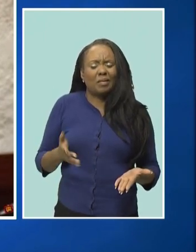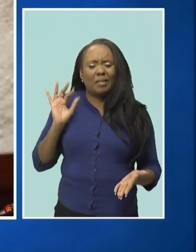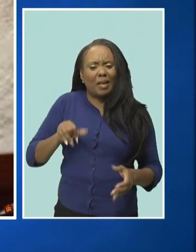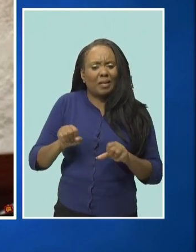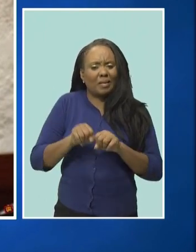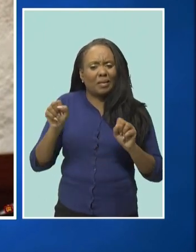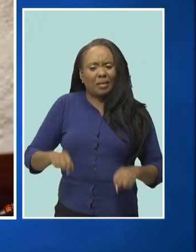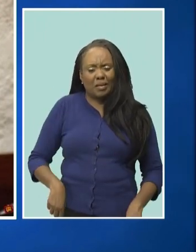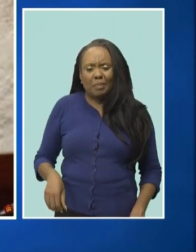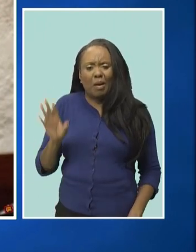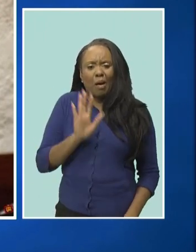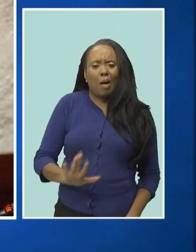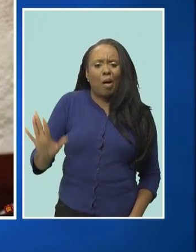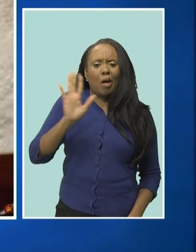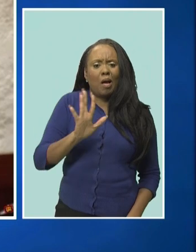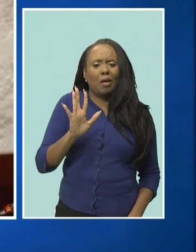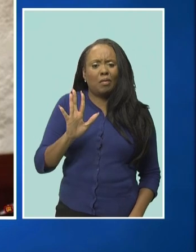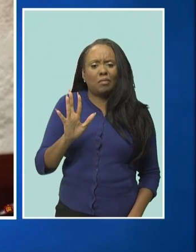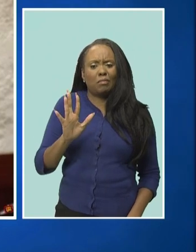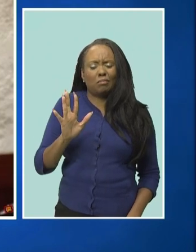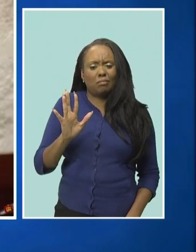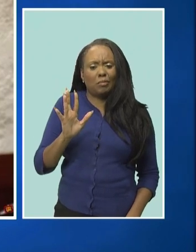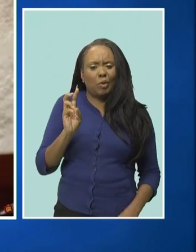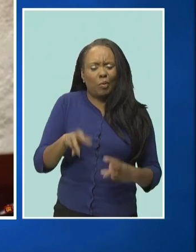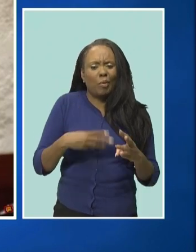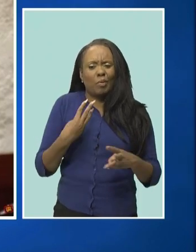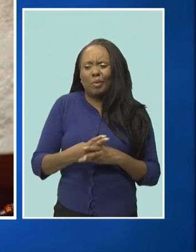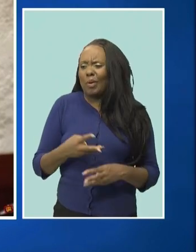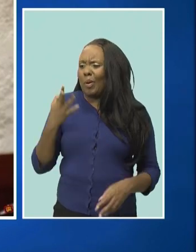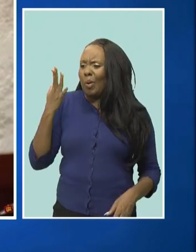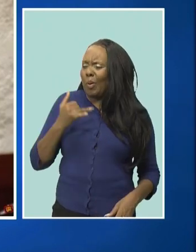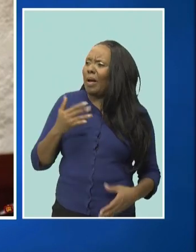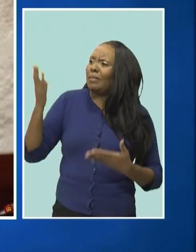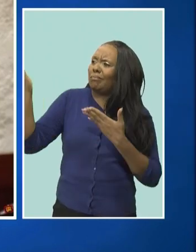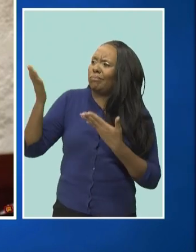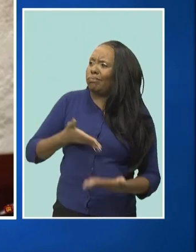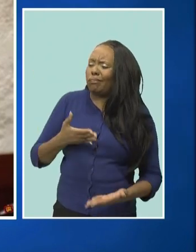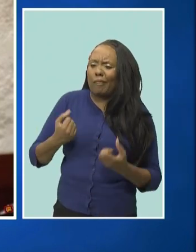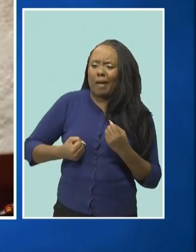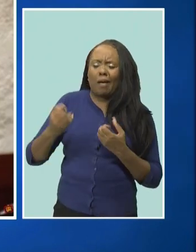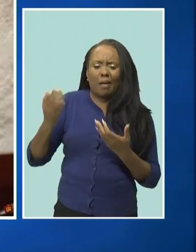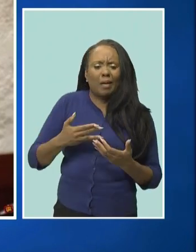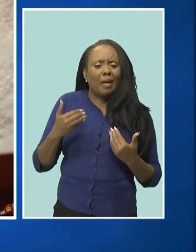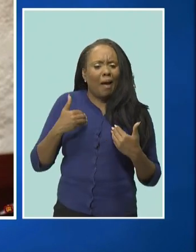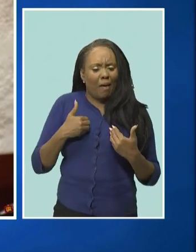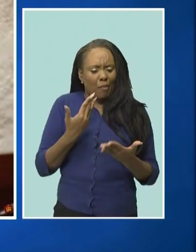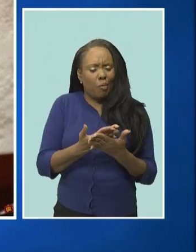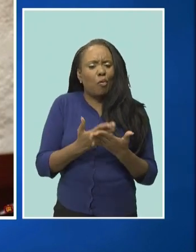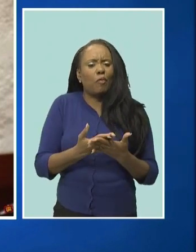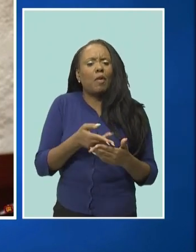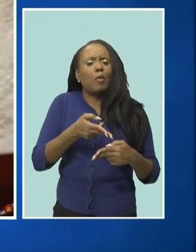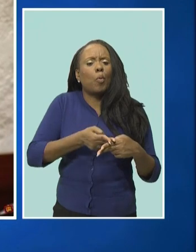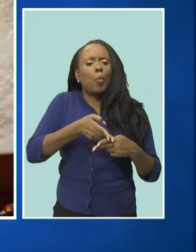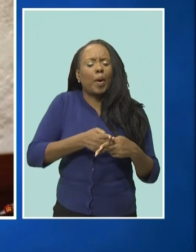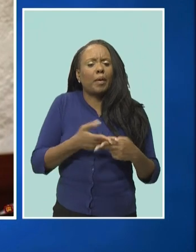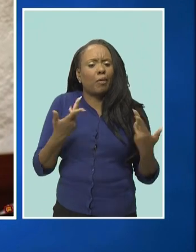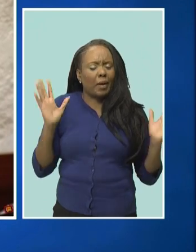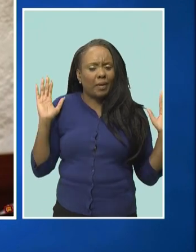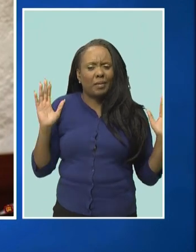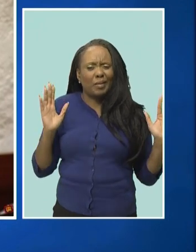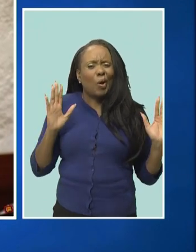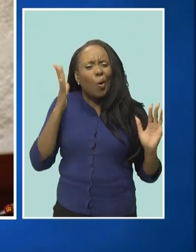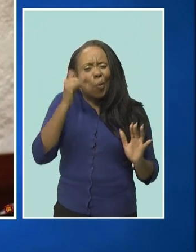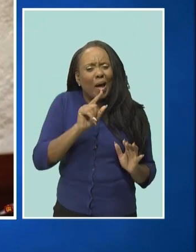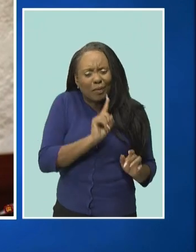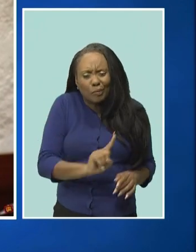so i ask what is the purpose of this process of weighing a vehicle do these vehicles when they ship from